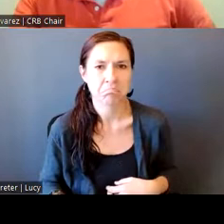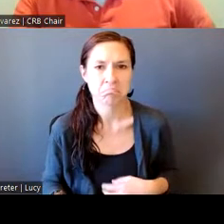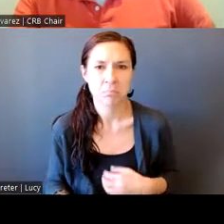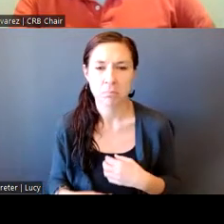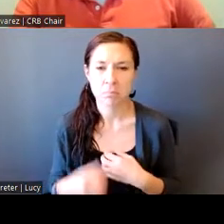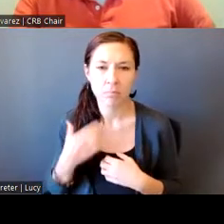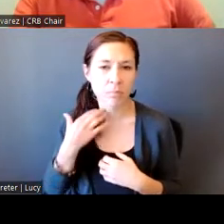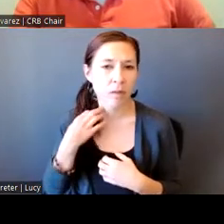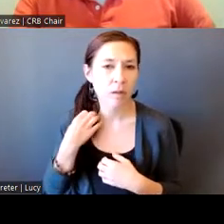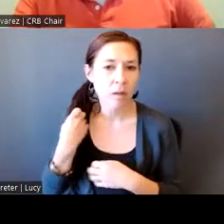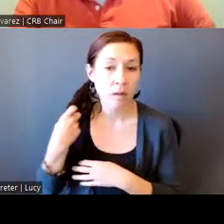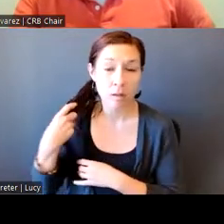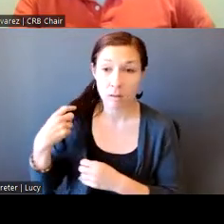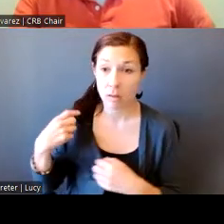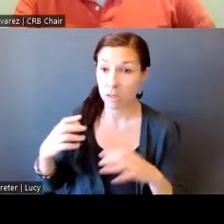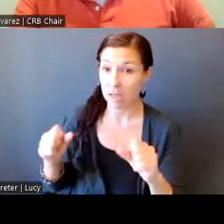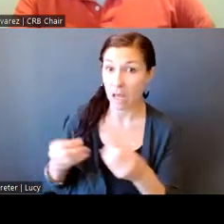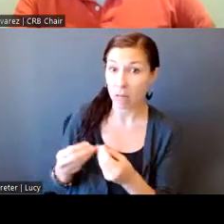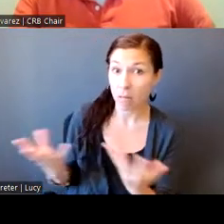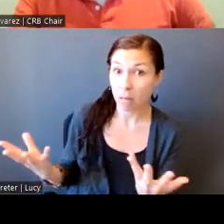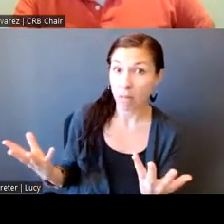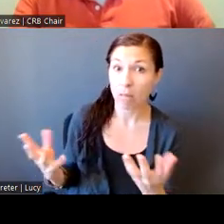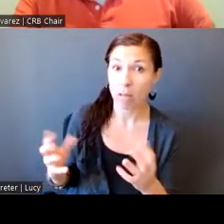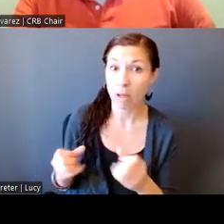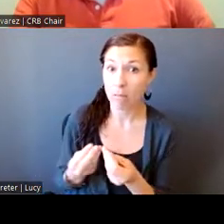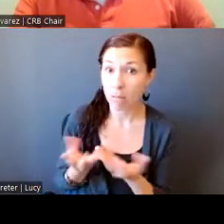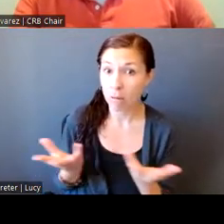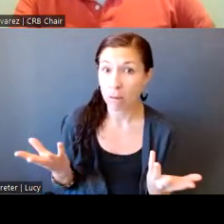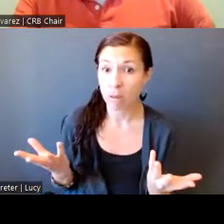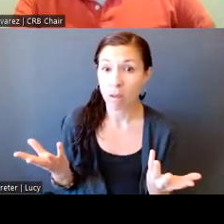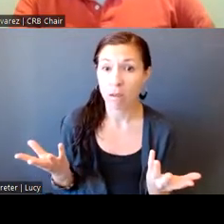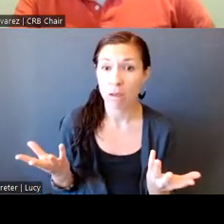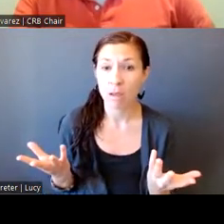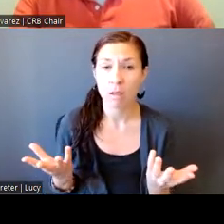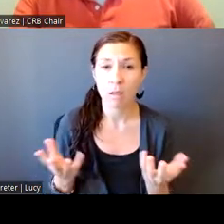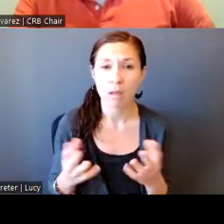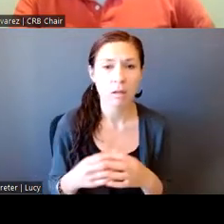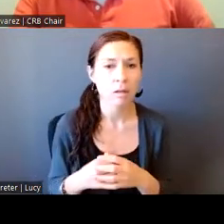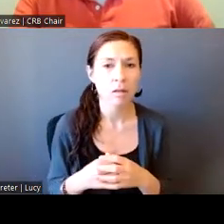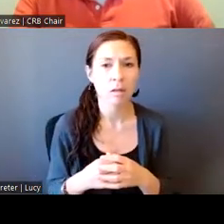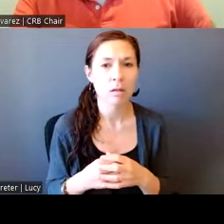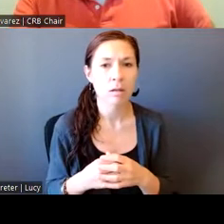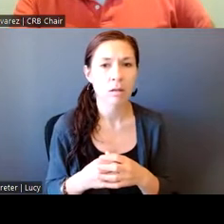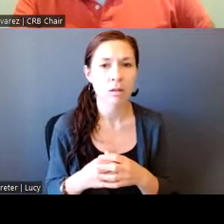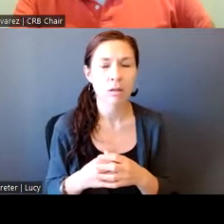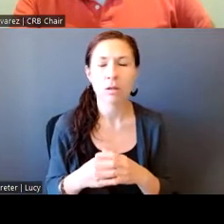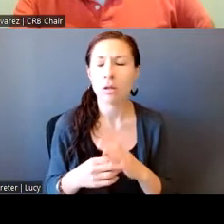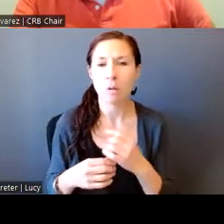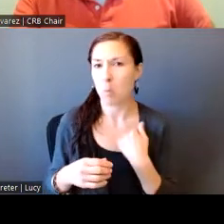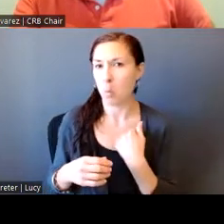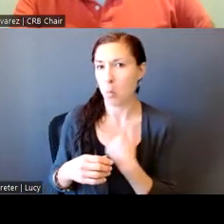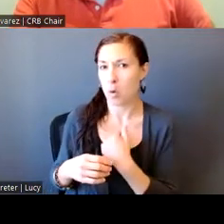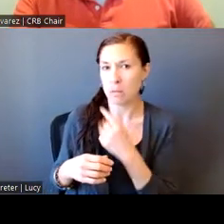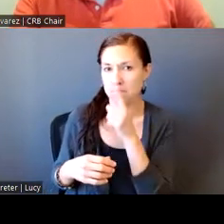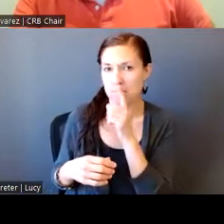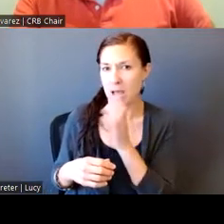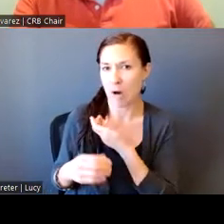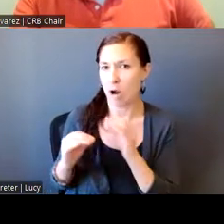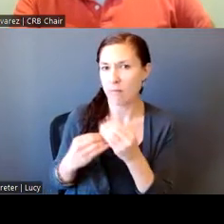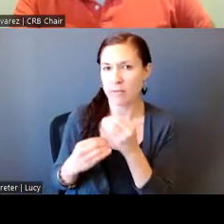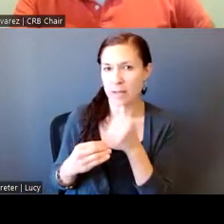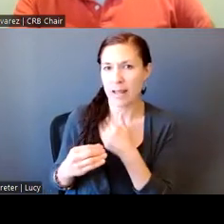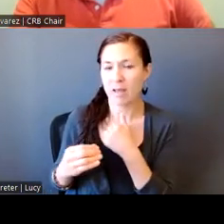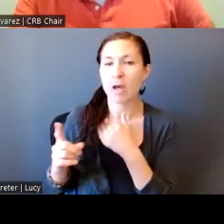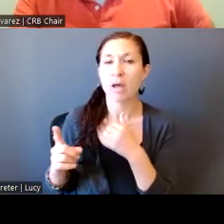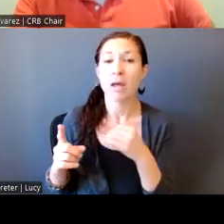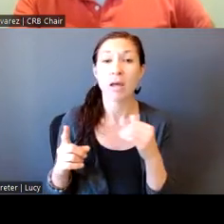You would, you would have to get it. Can you make it available? So we don't have it. So in order for you to get it, you